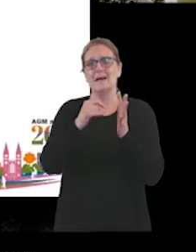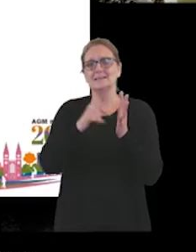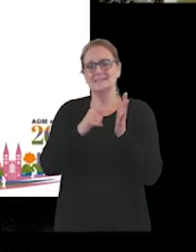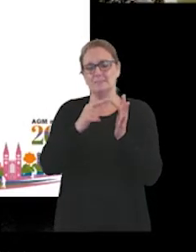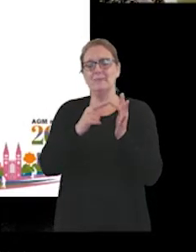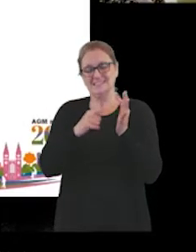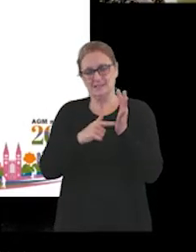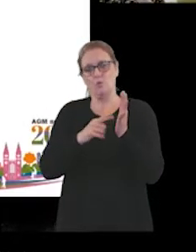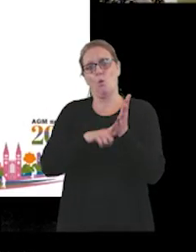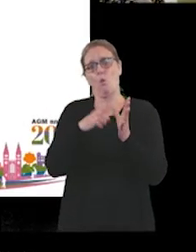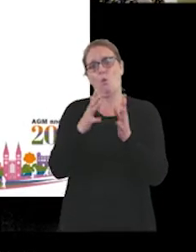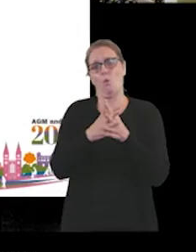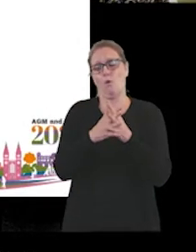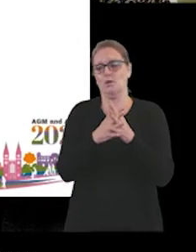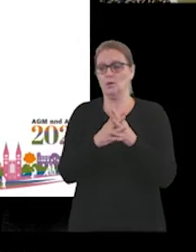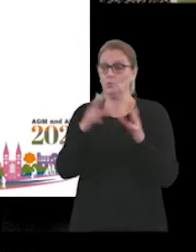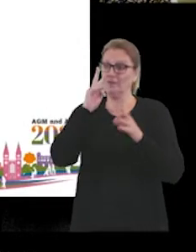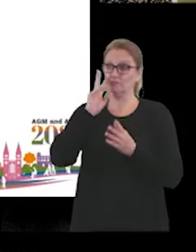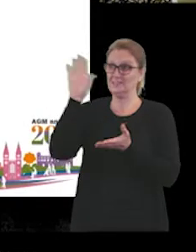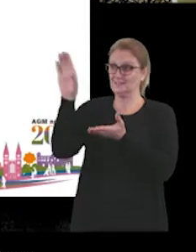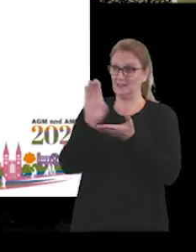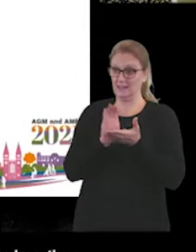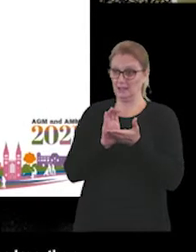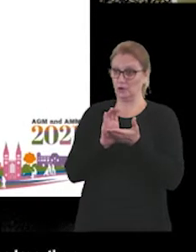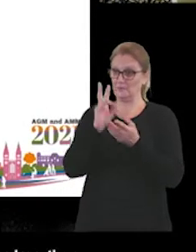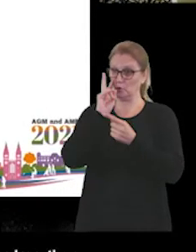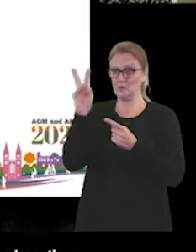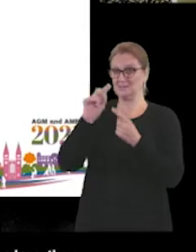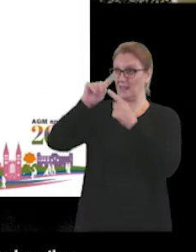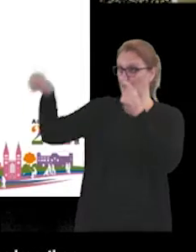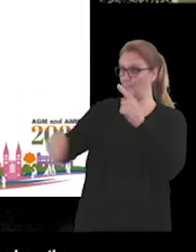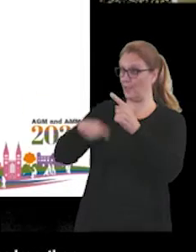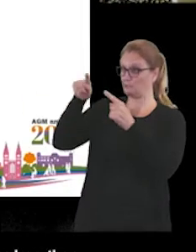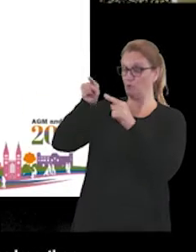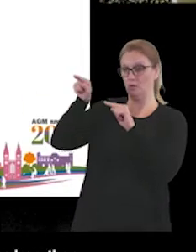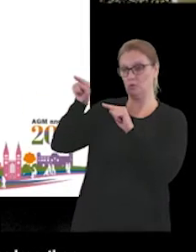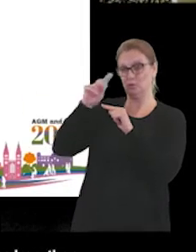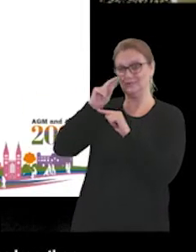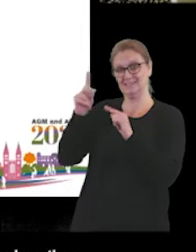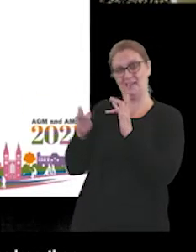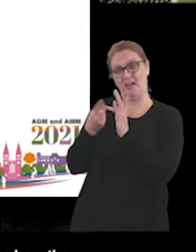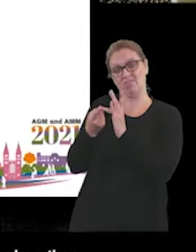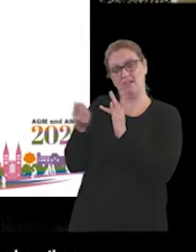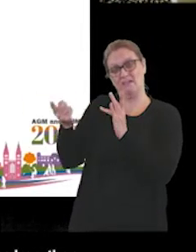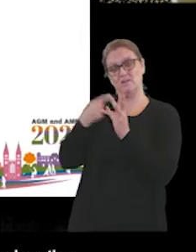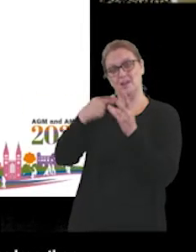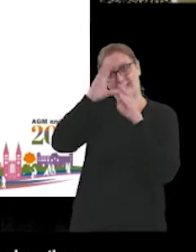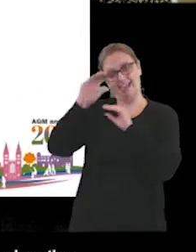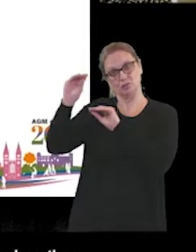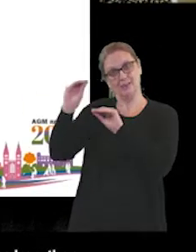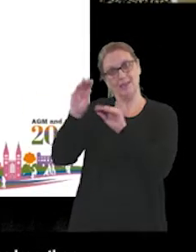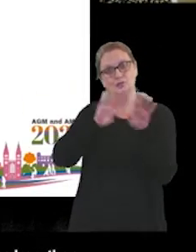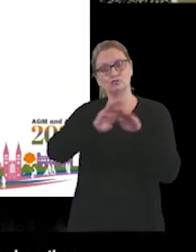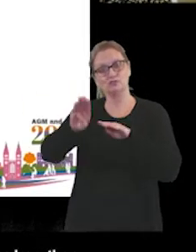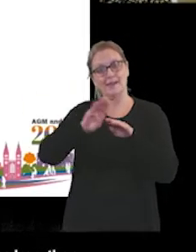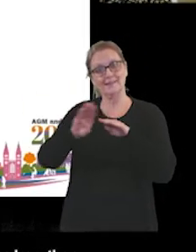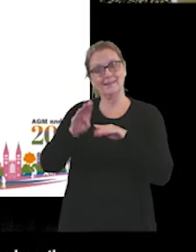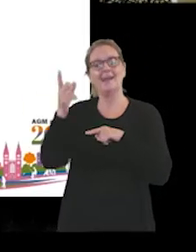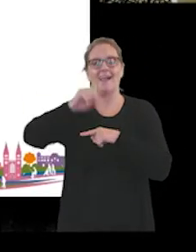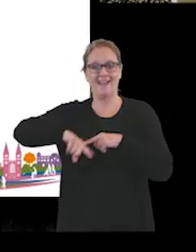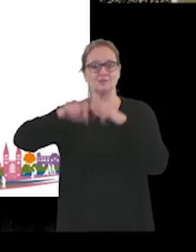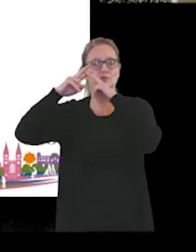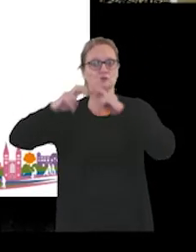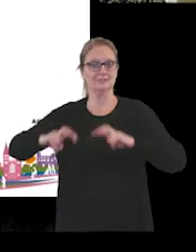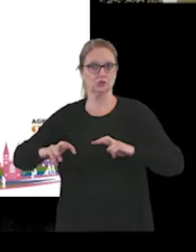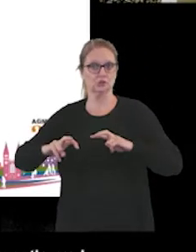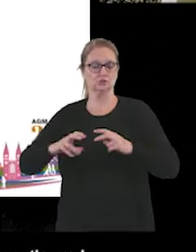receive income, which you'll see in the other income part of this pie chart for things like education and training and for research.